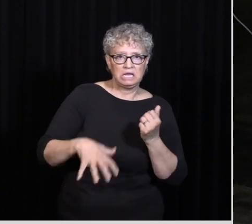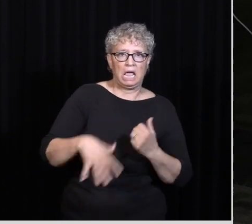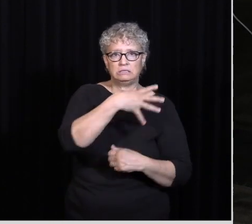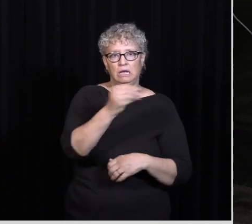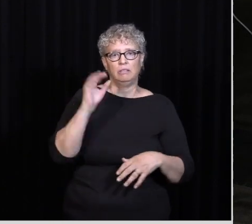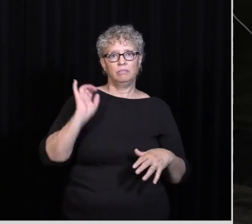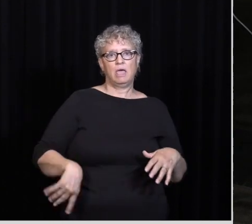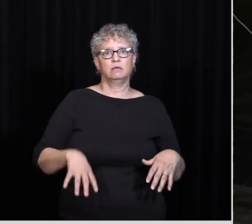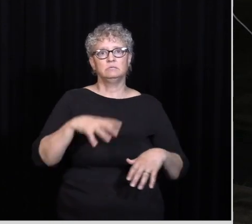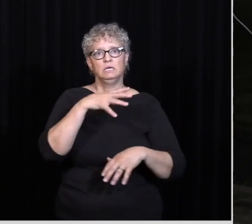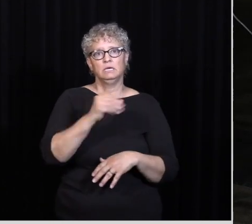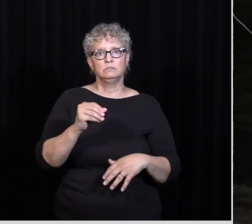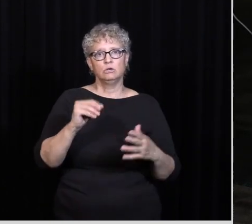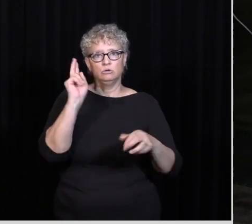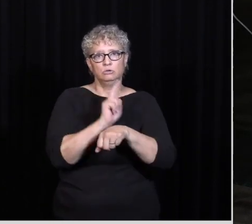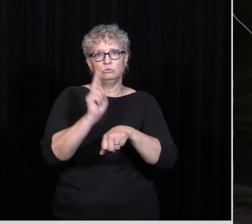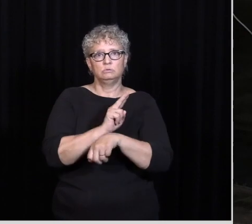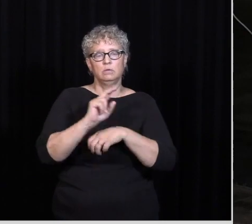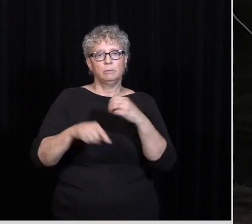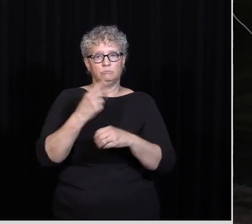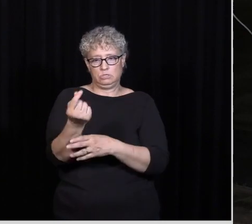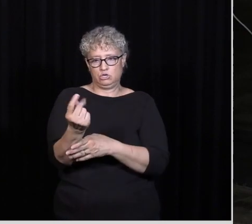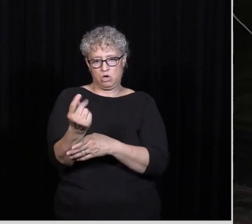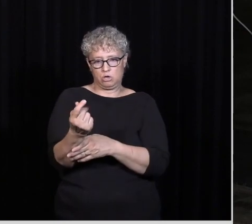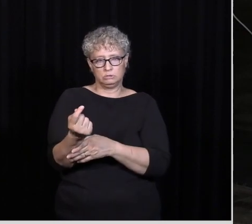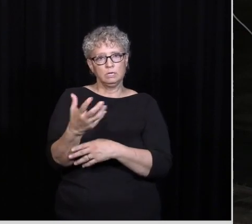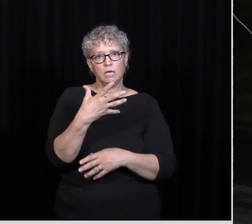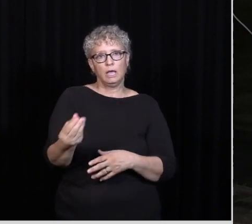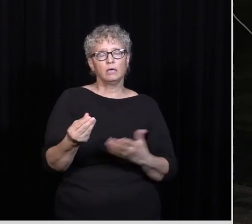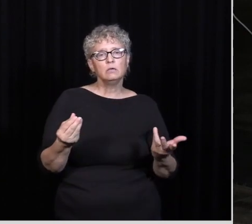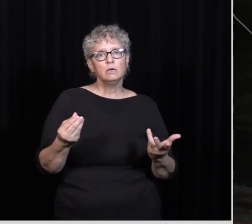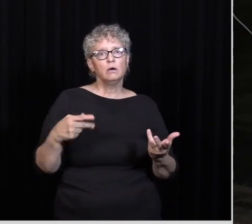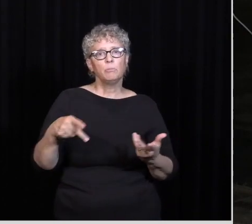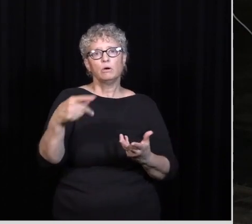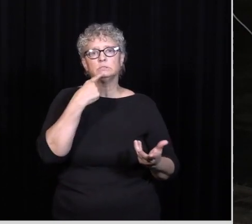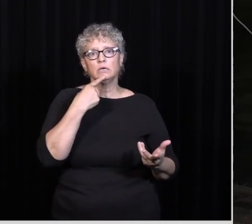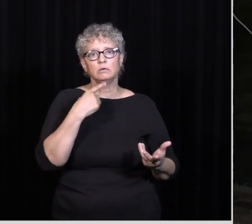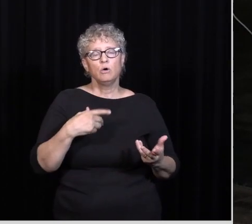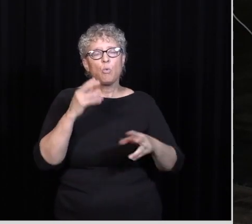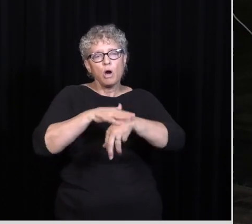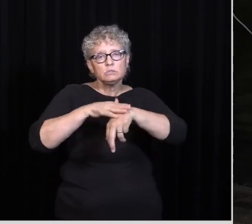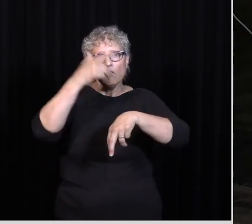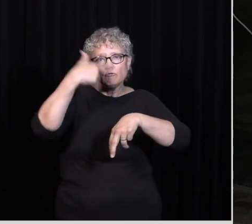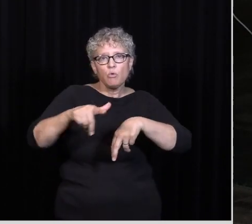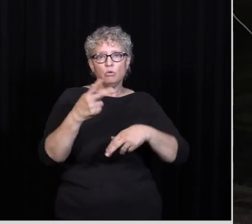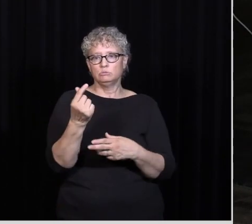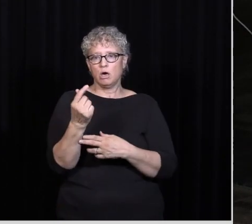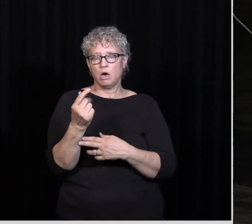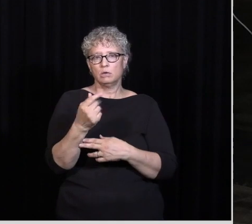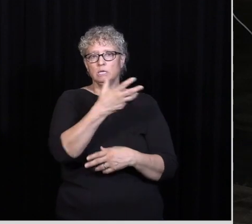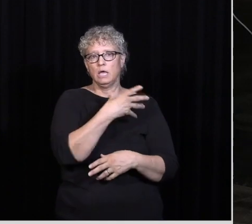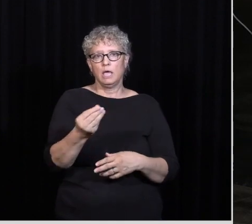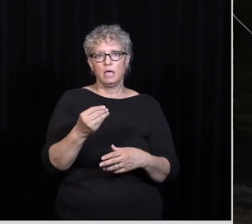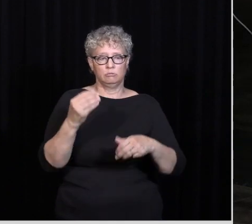Is Used Of Dogs And So Here's The Play On Words What Paul Is Saying Watch Out For The Dogs The Evil Doers Watch